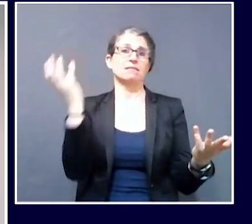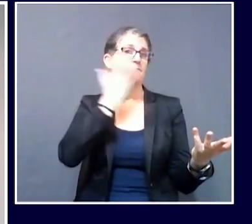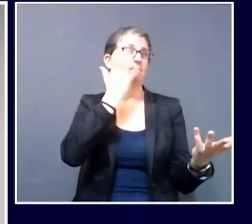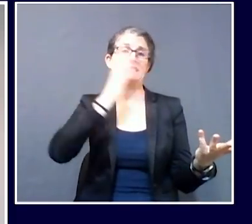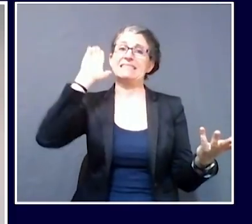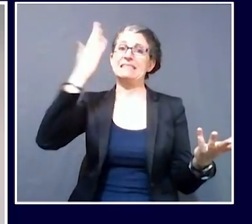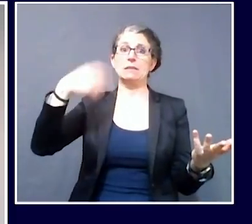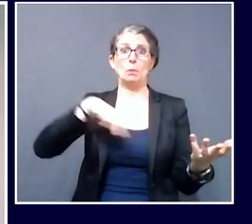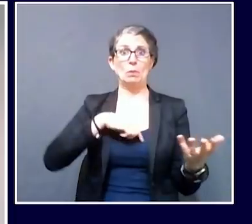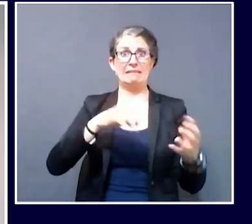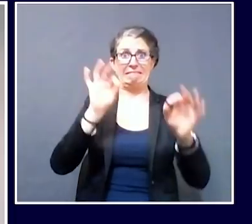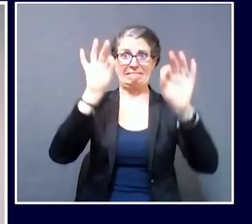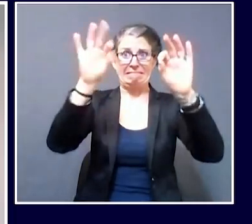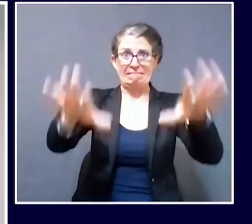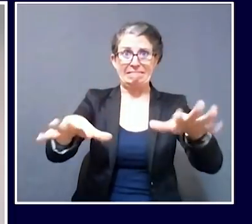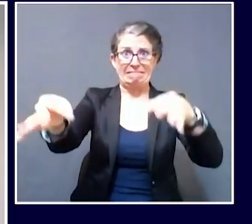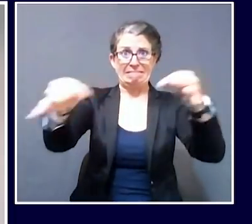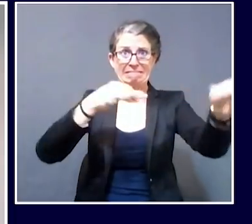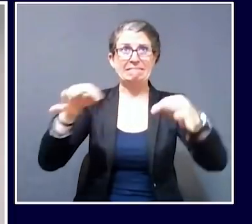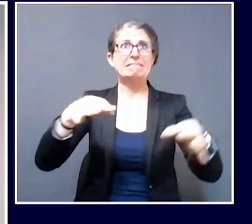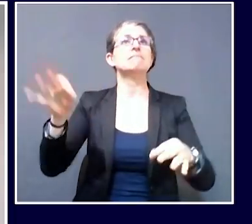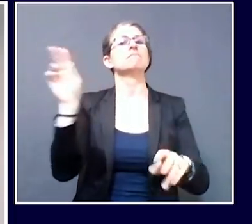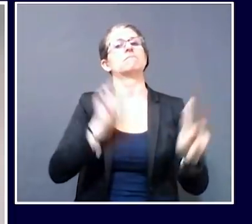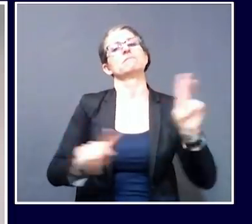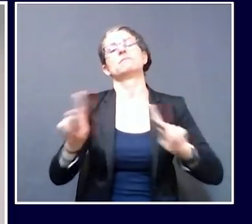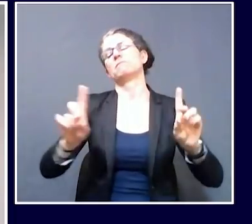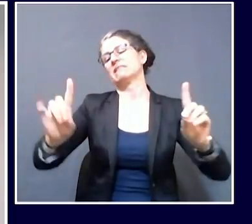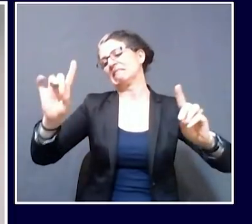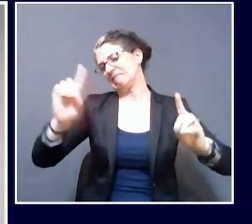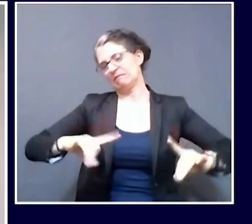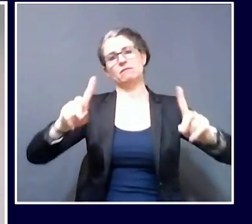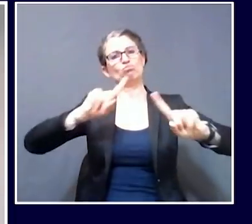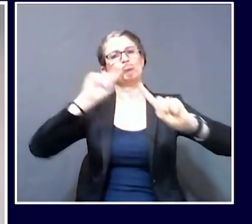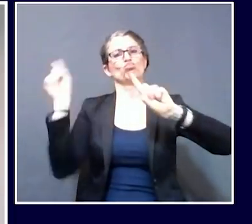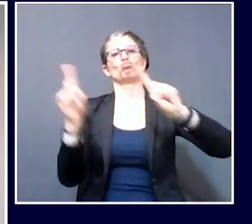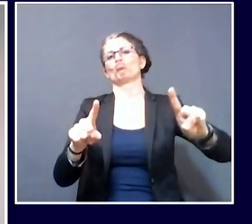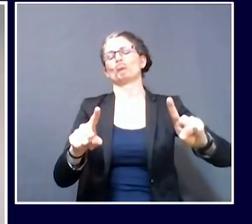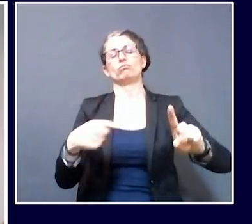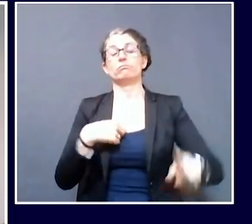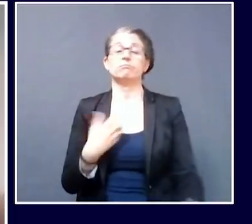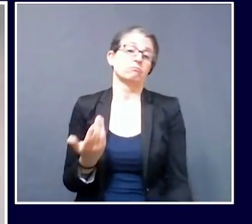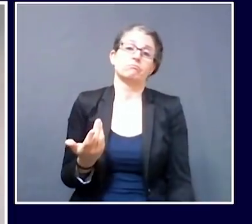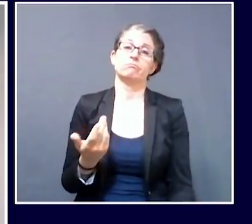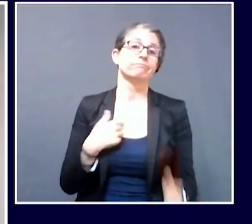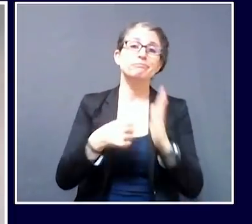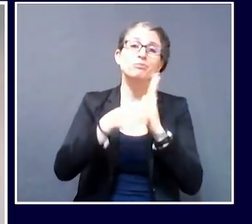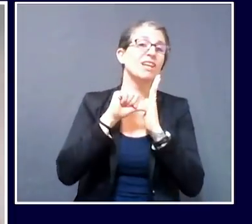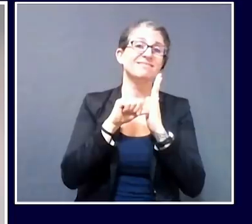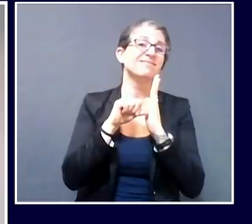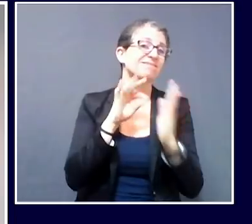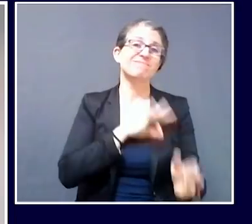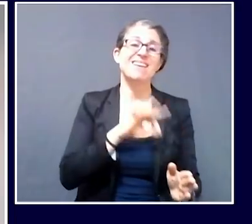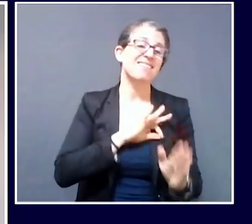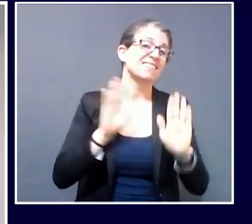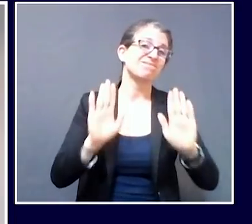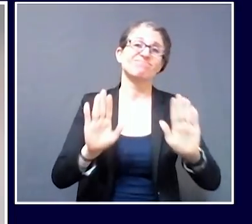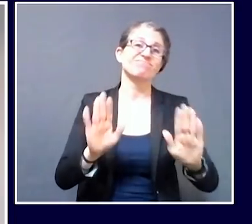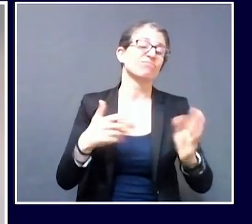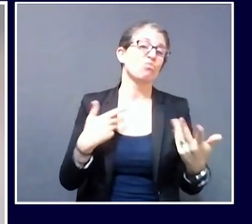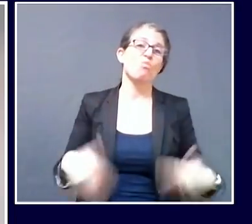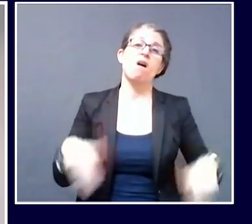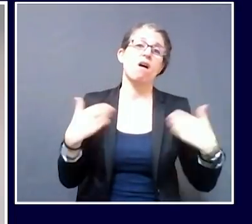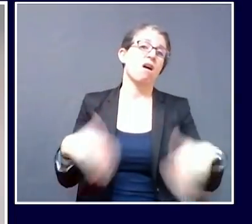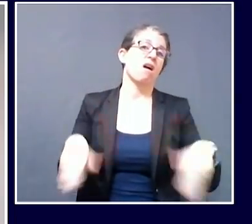important. We've all talked at these meetings about the data around how much fewer people, how much less people were